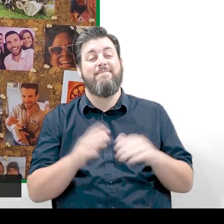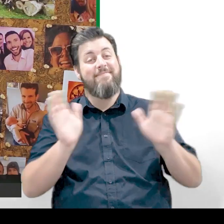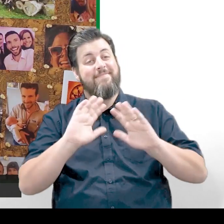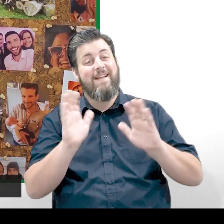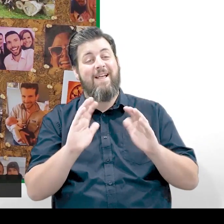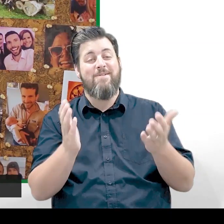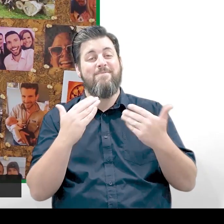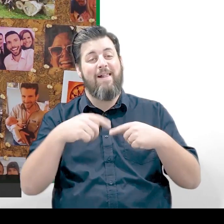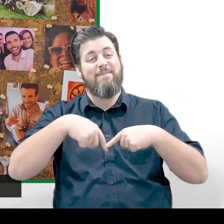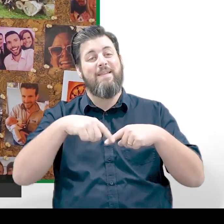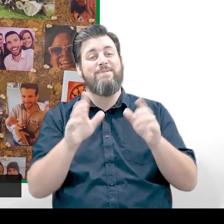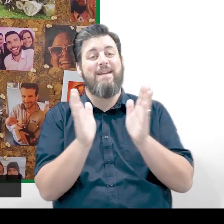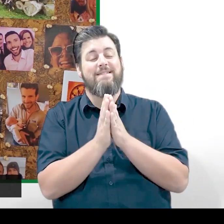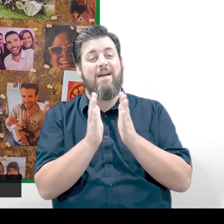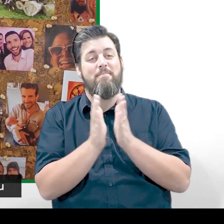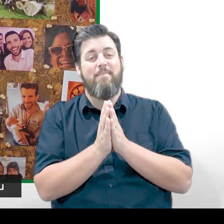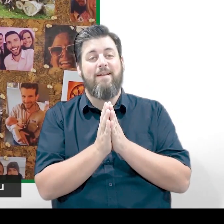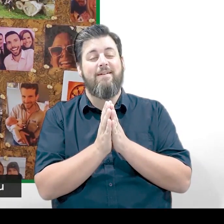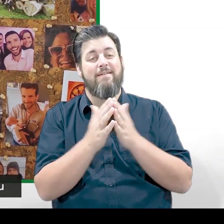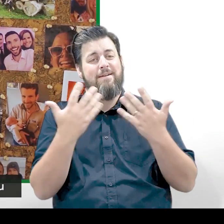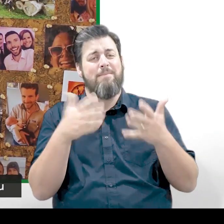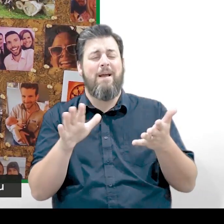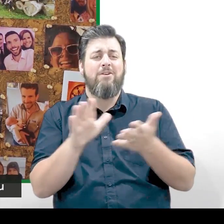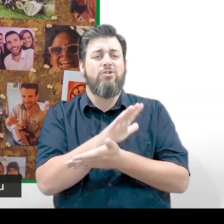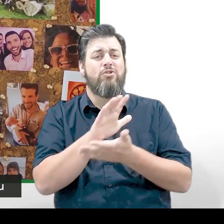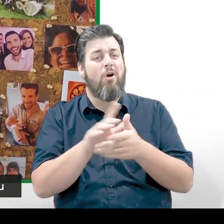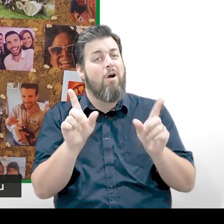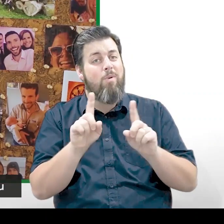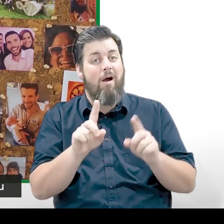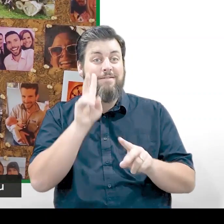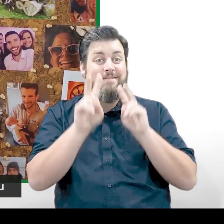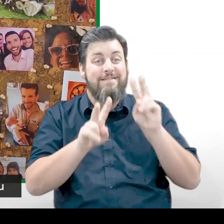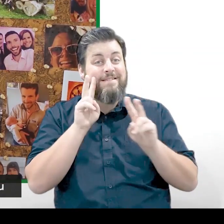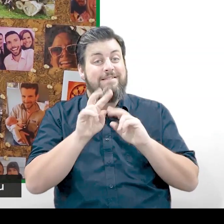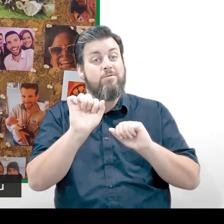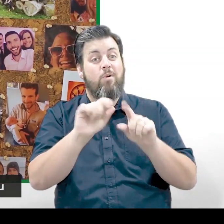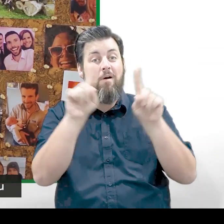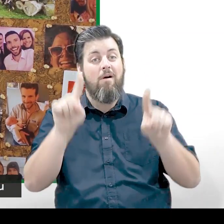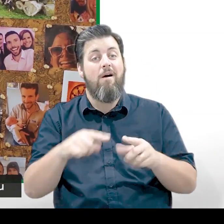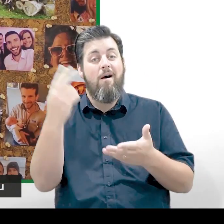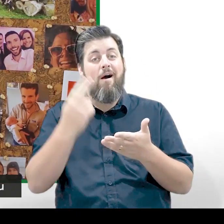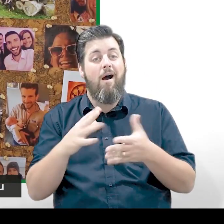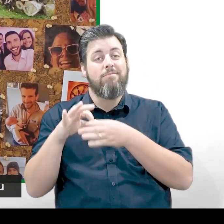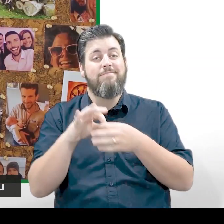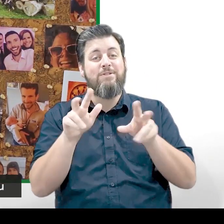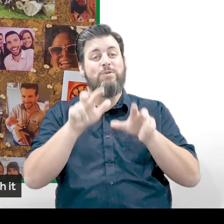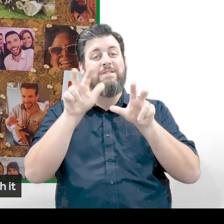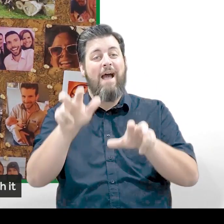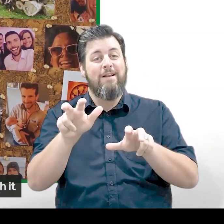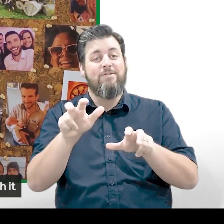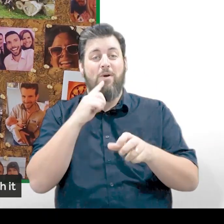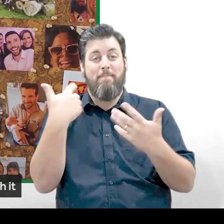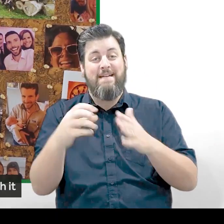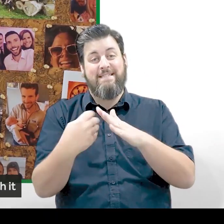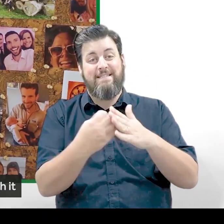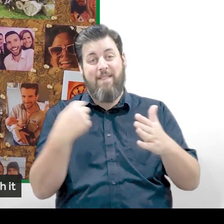Hello and welcome to this week's assembly. We've really enjoyed looking through all of the dinosaur artwork that you have sent